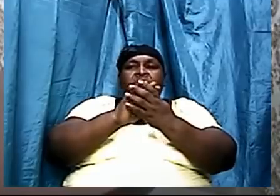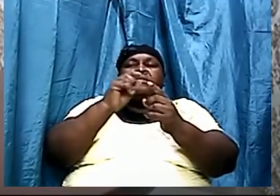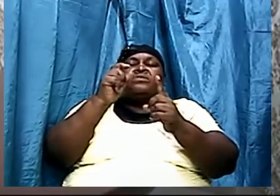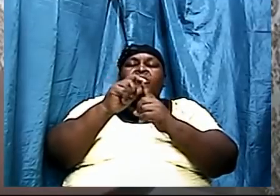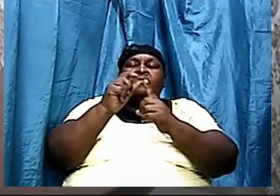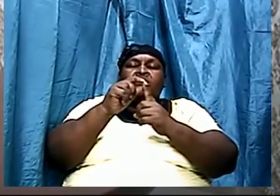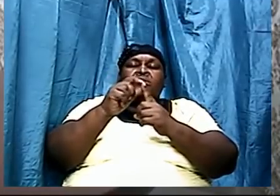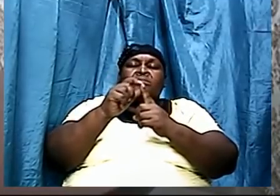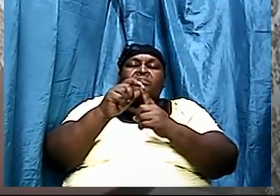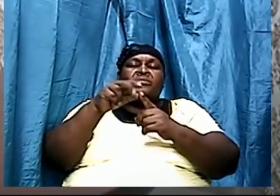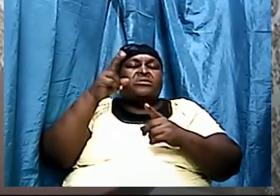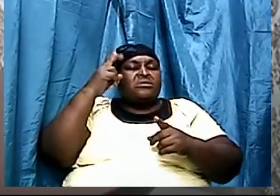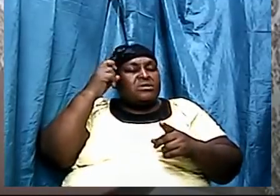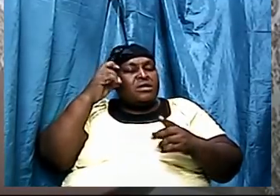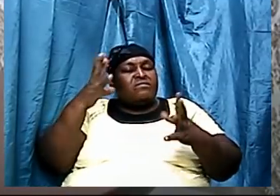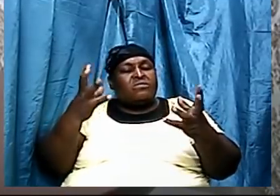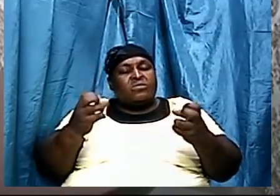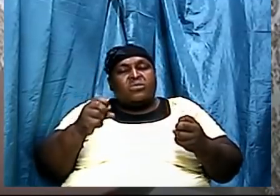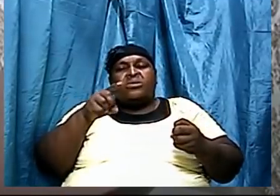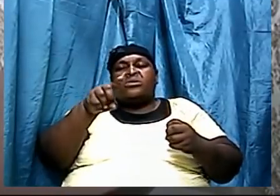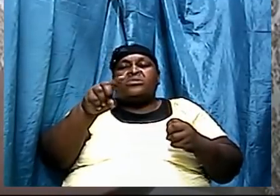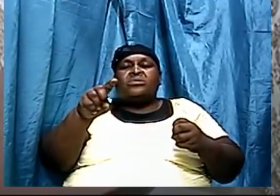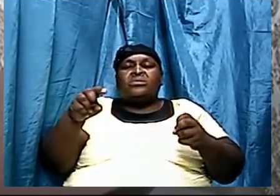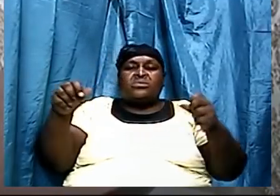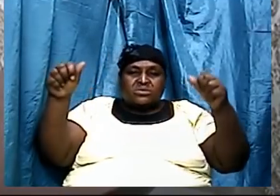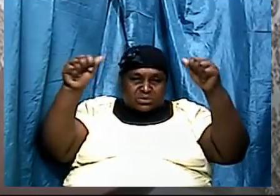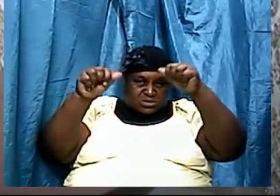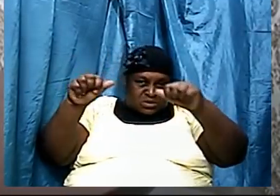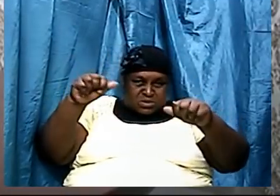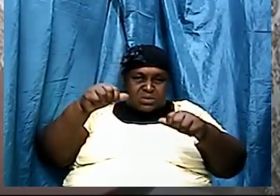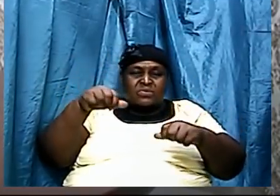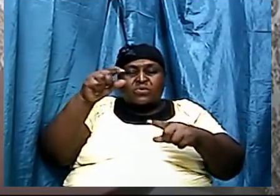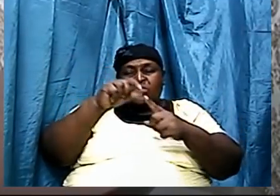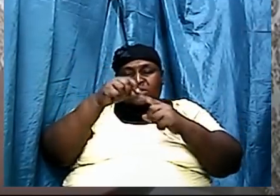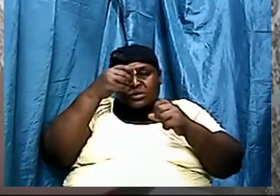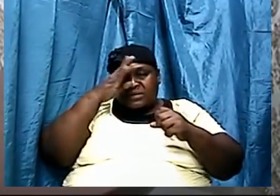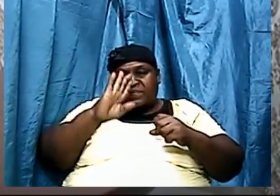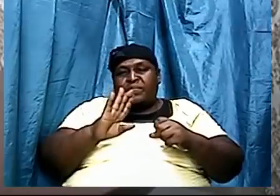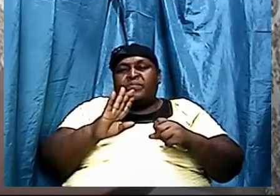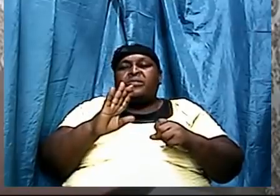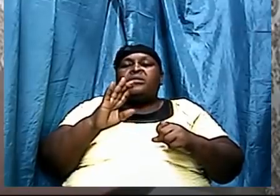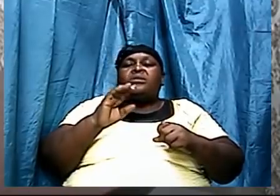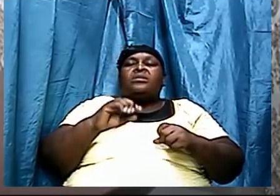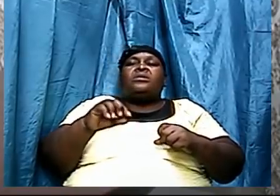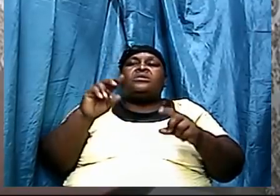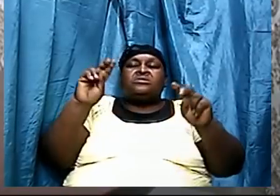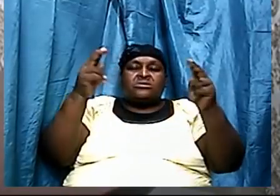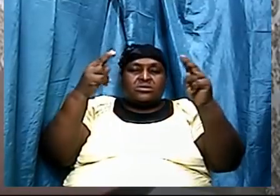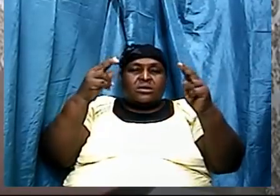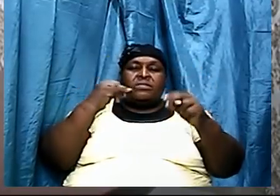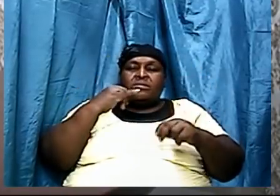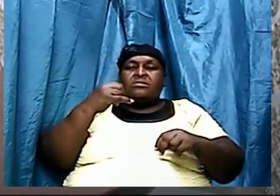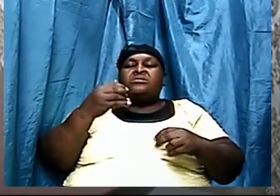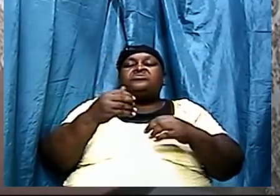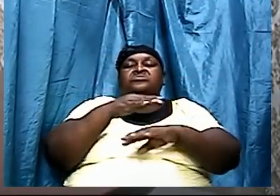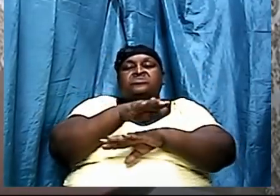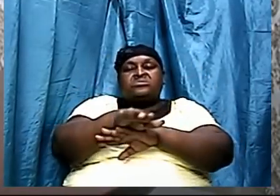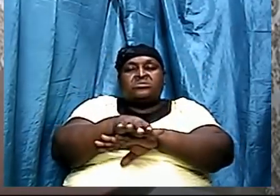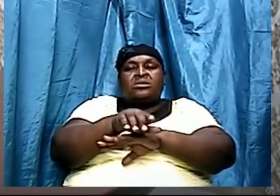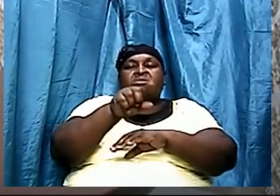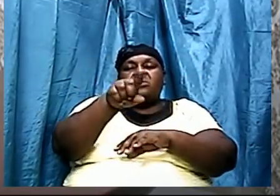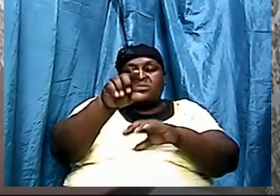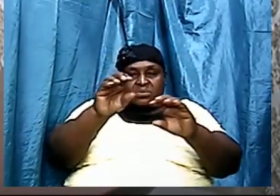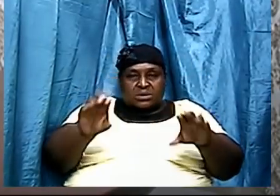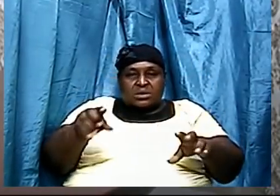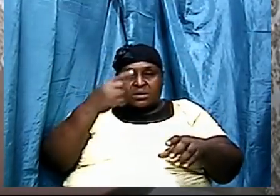the word of God. So tonight, I'm here to talk on the topic, you can believe the word. And as we go into this tonight,